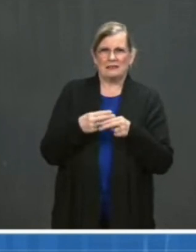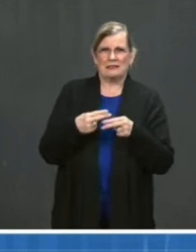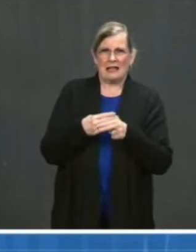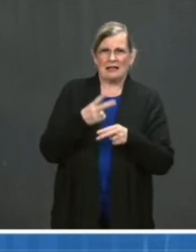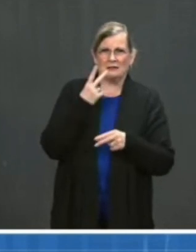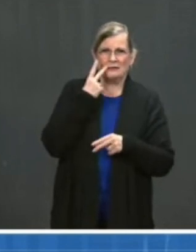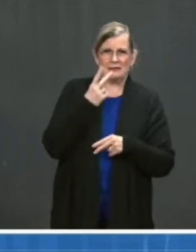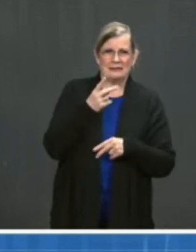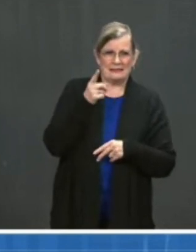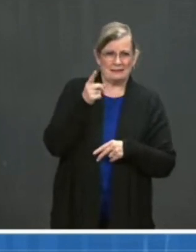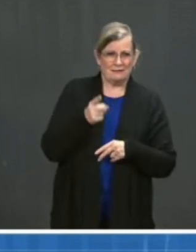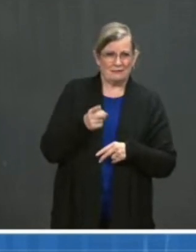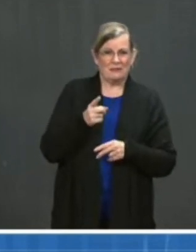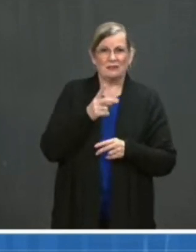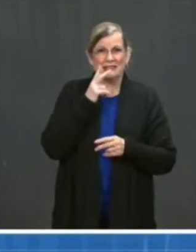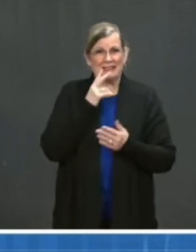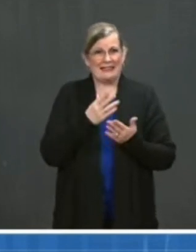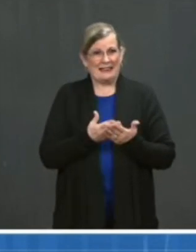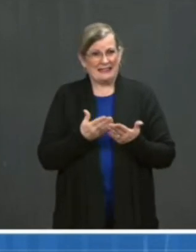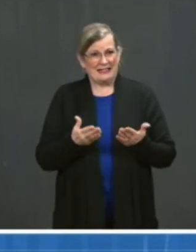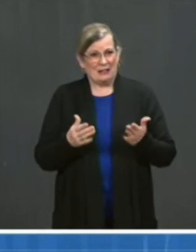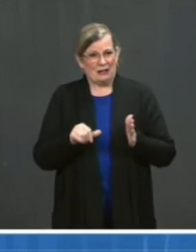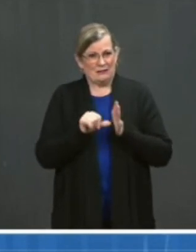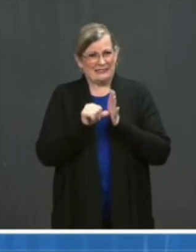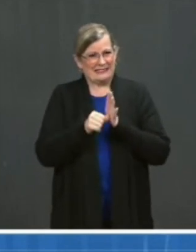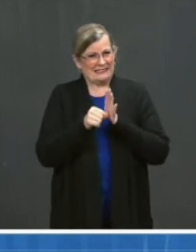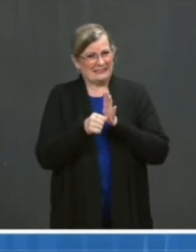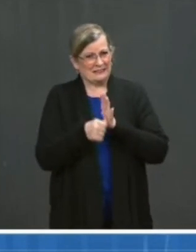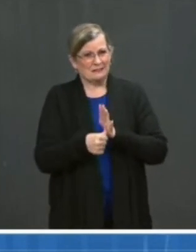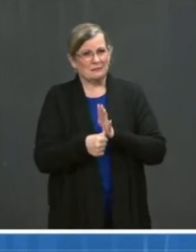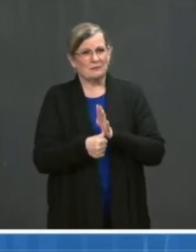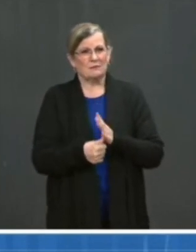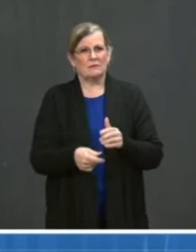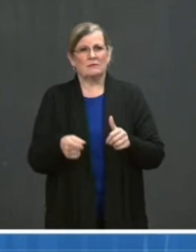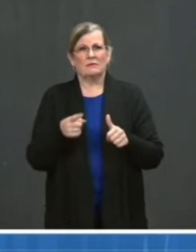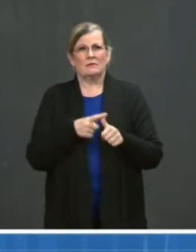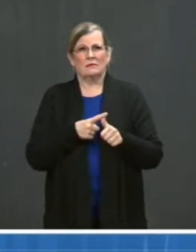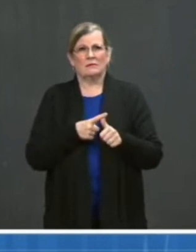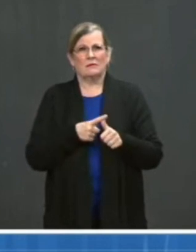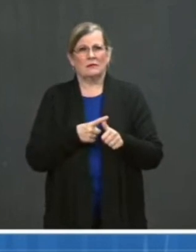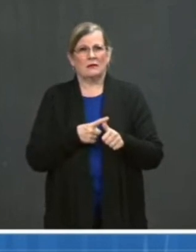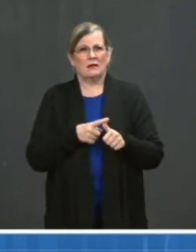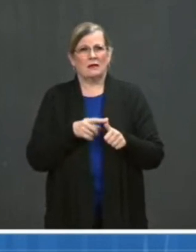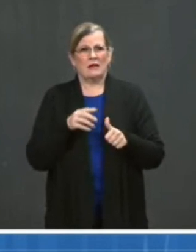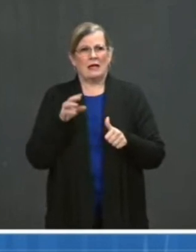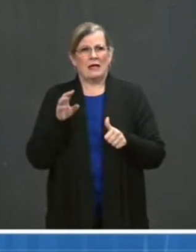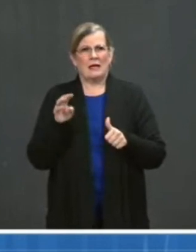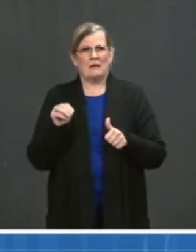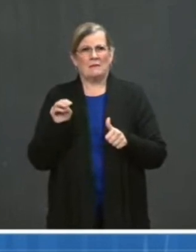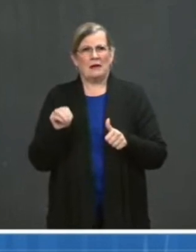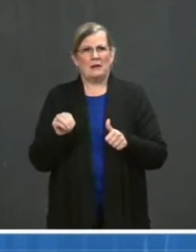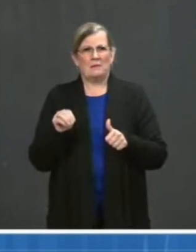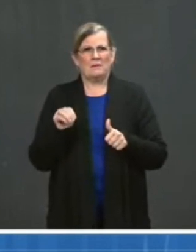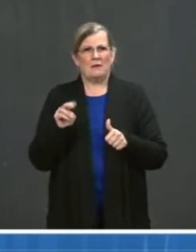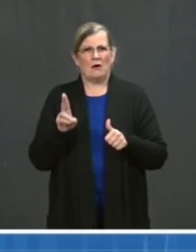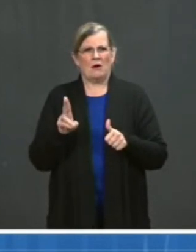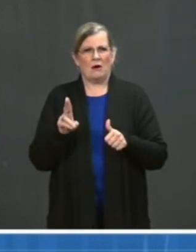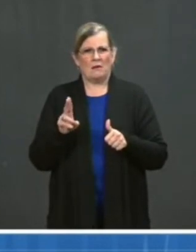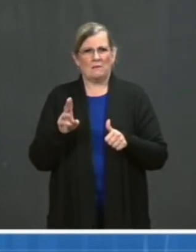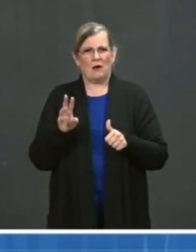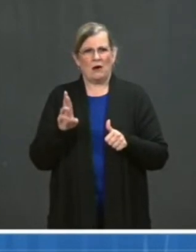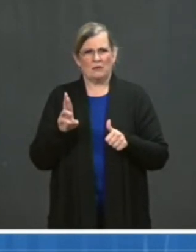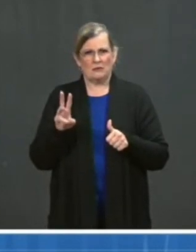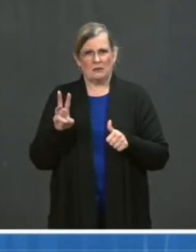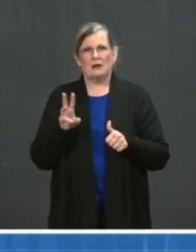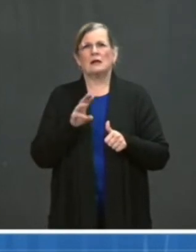days that are worthy of note. The recent MMWR from the CDC showed that the messenger RNA of both Moderna